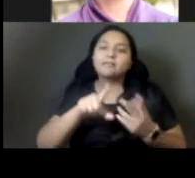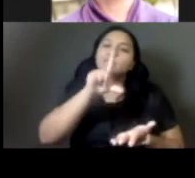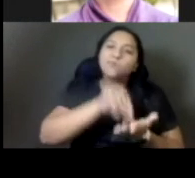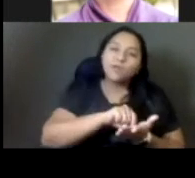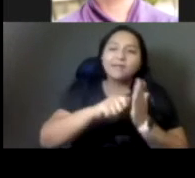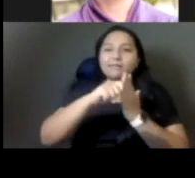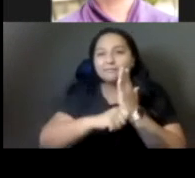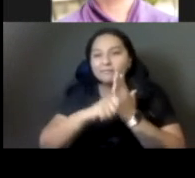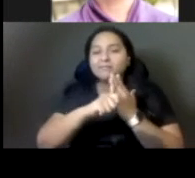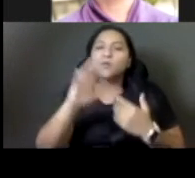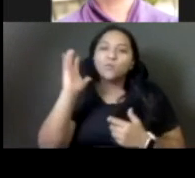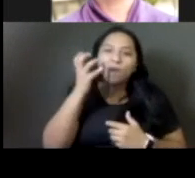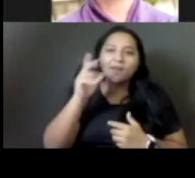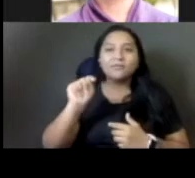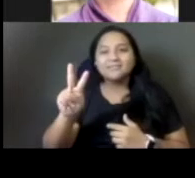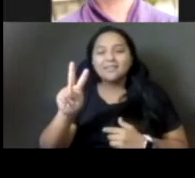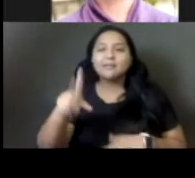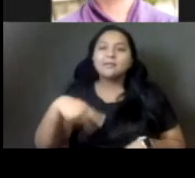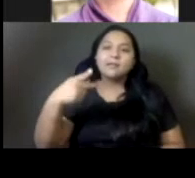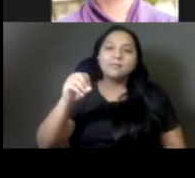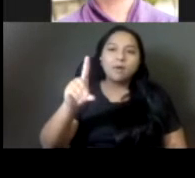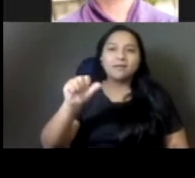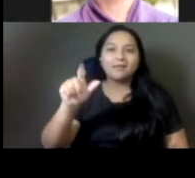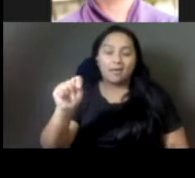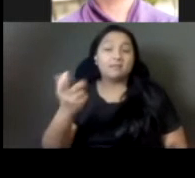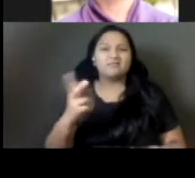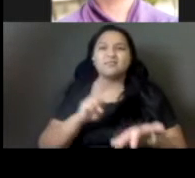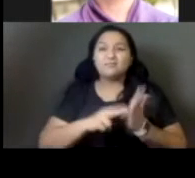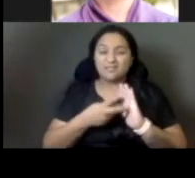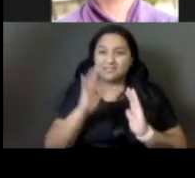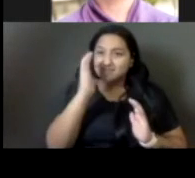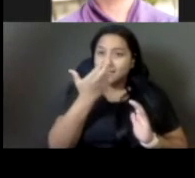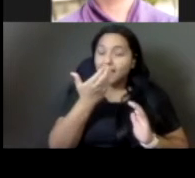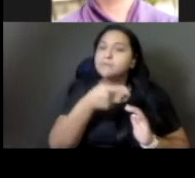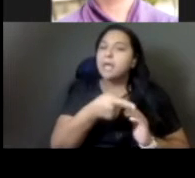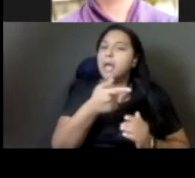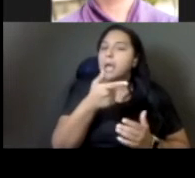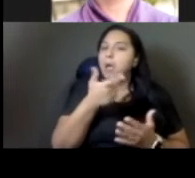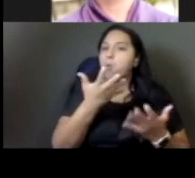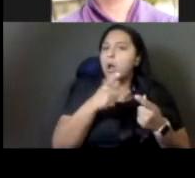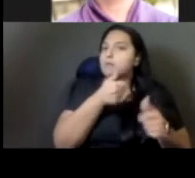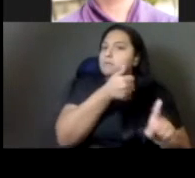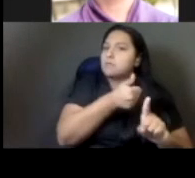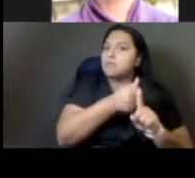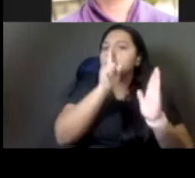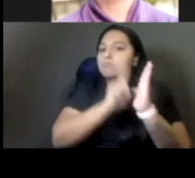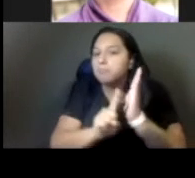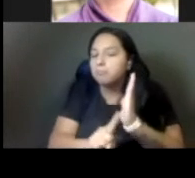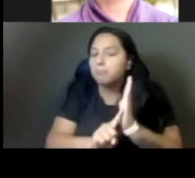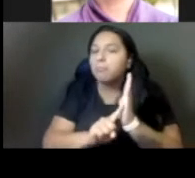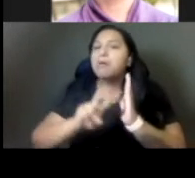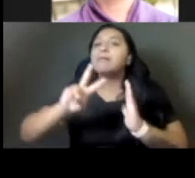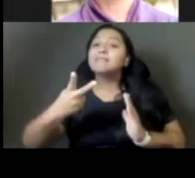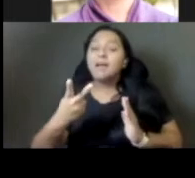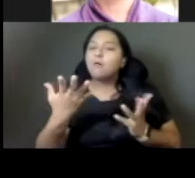they want, they have a sense of wanting to get the information on their own and then verifying that through maybe some additional means of a more